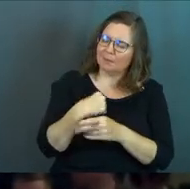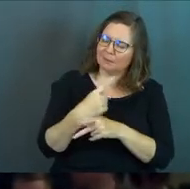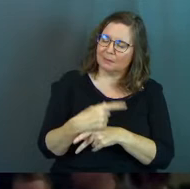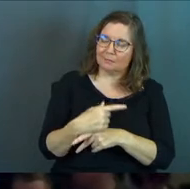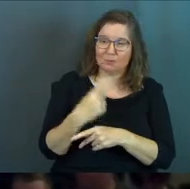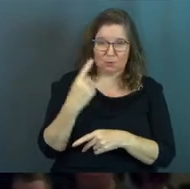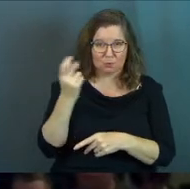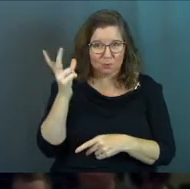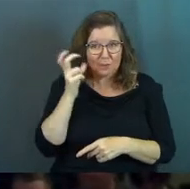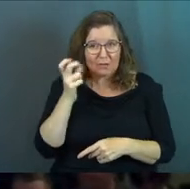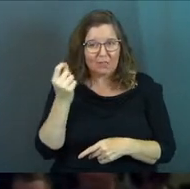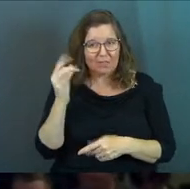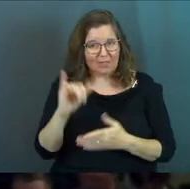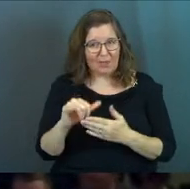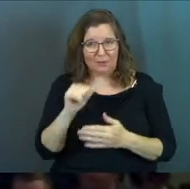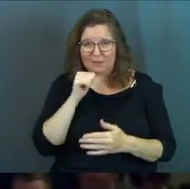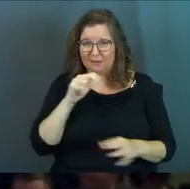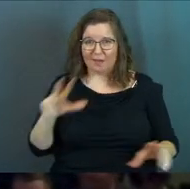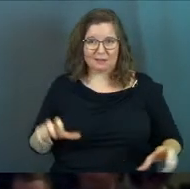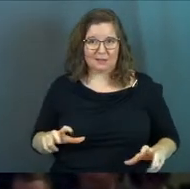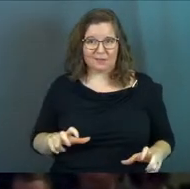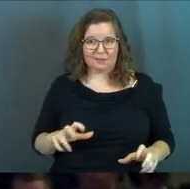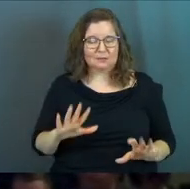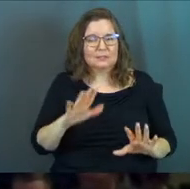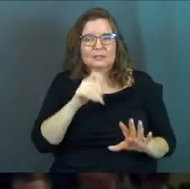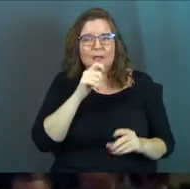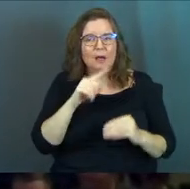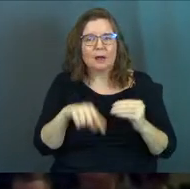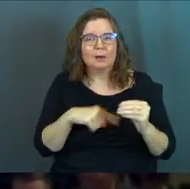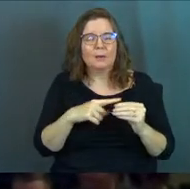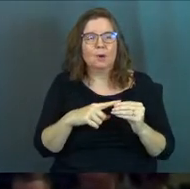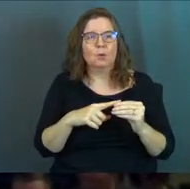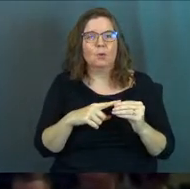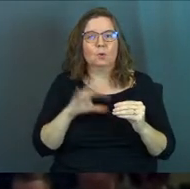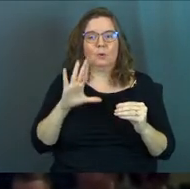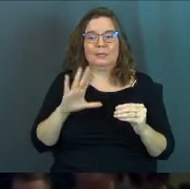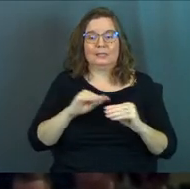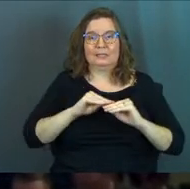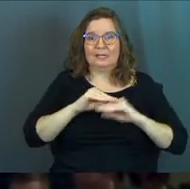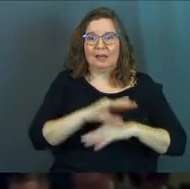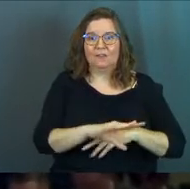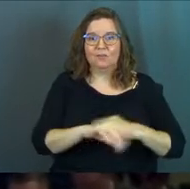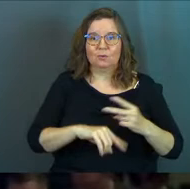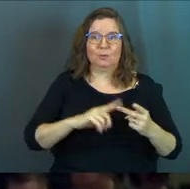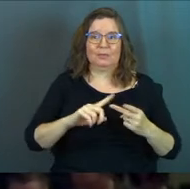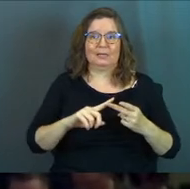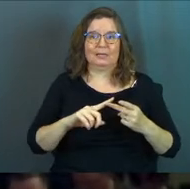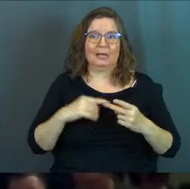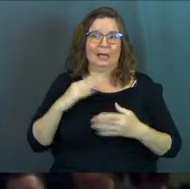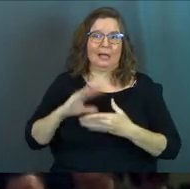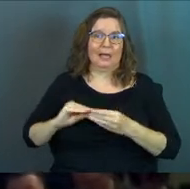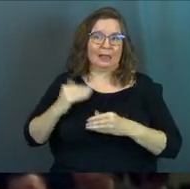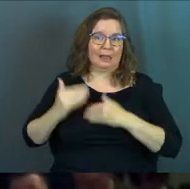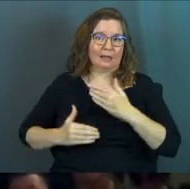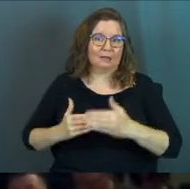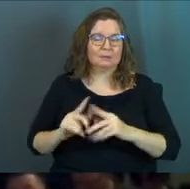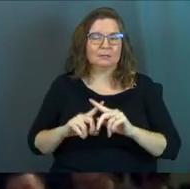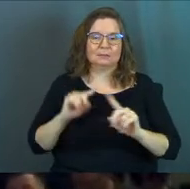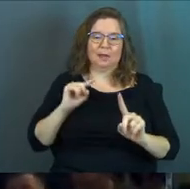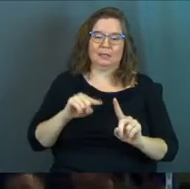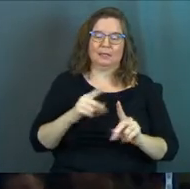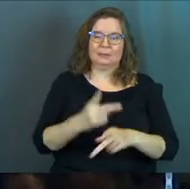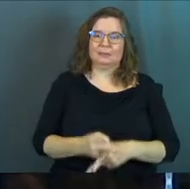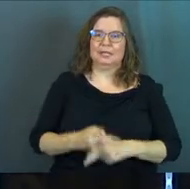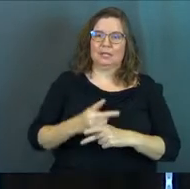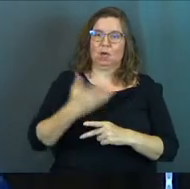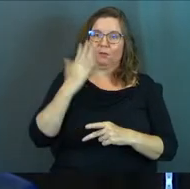You hear the unselfishness there? It's not about his influence. It's not about his legacy in the world. It's about him